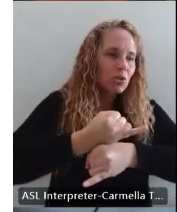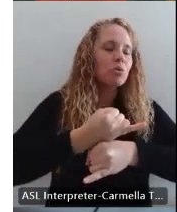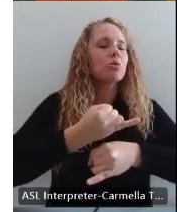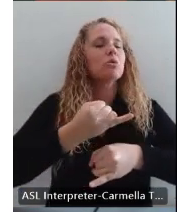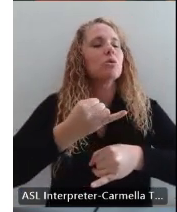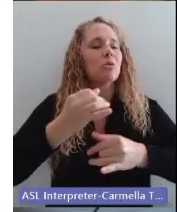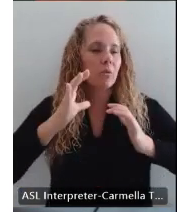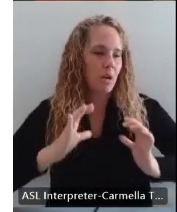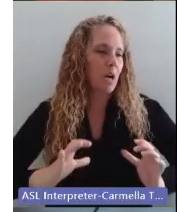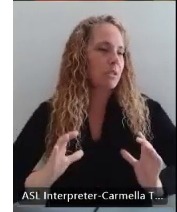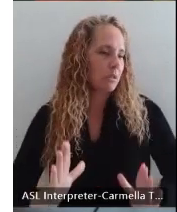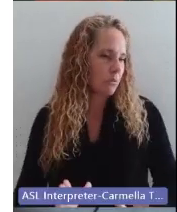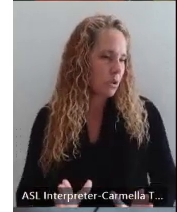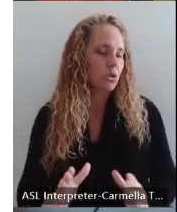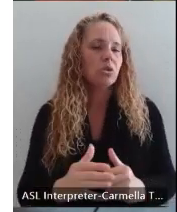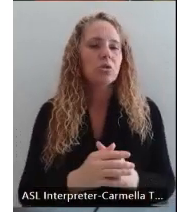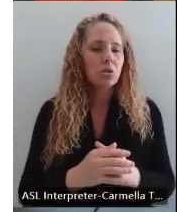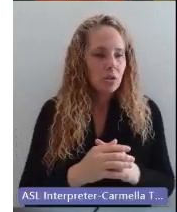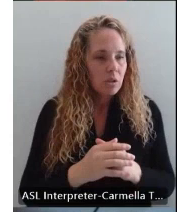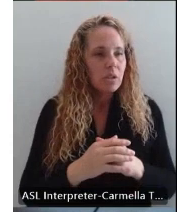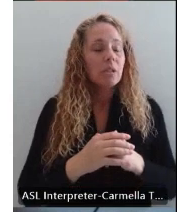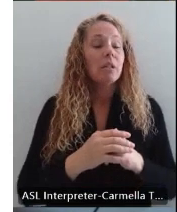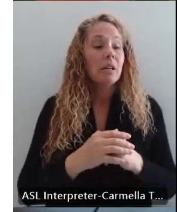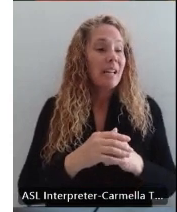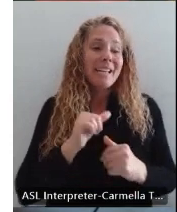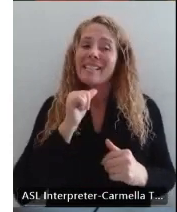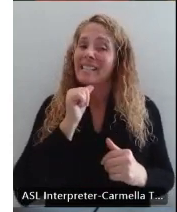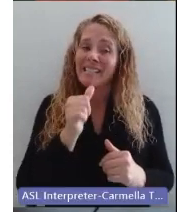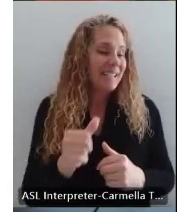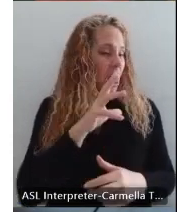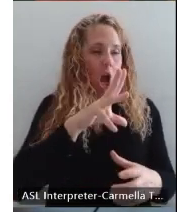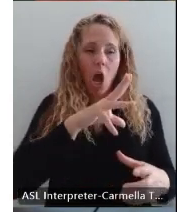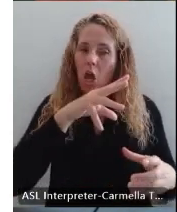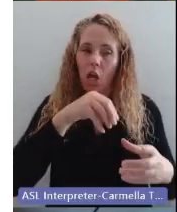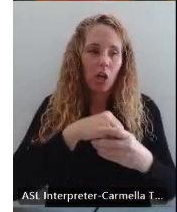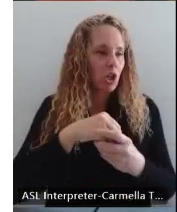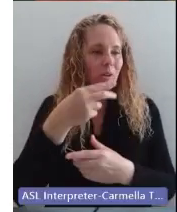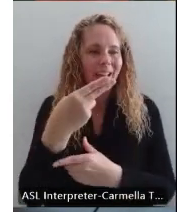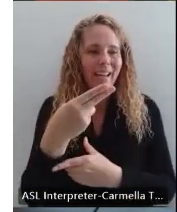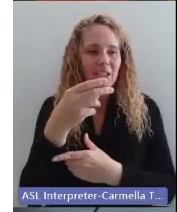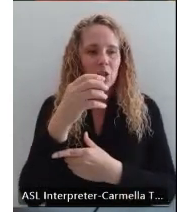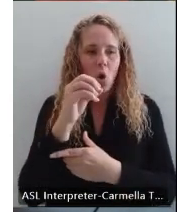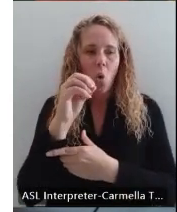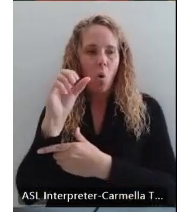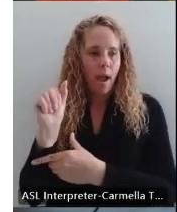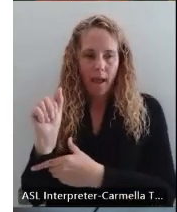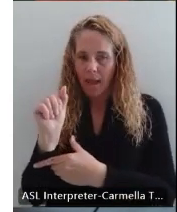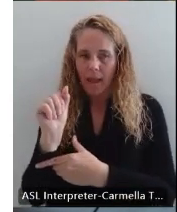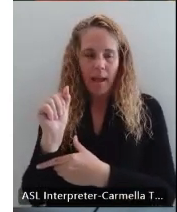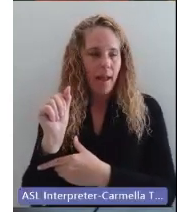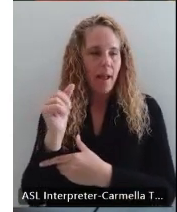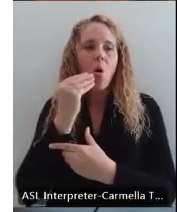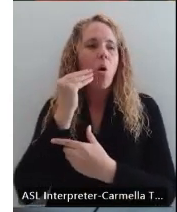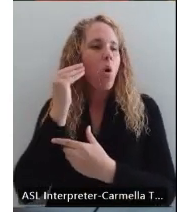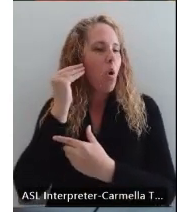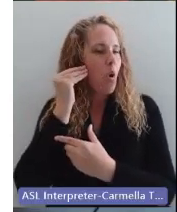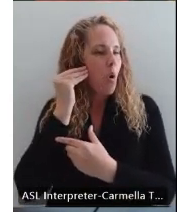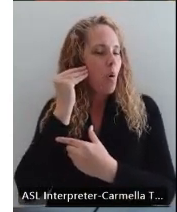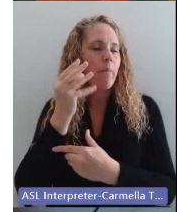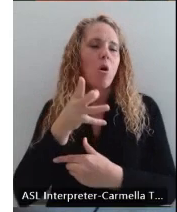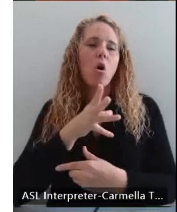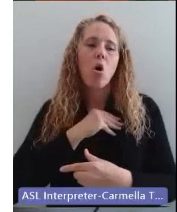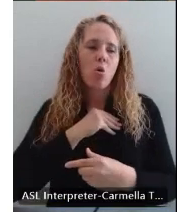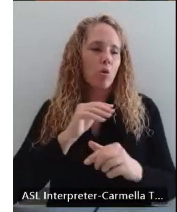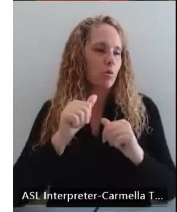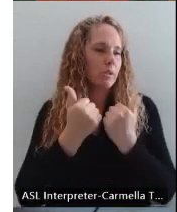And it does not include HOAs, homeowners associations,